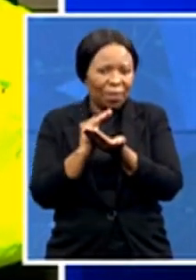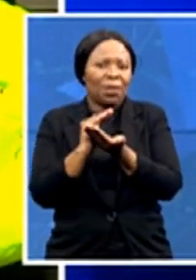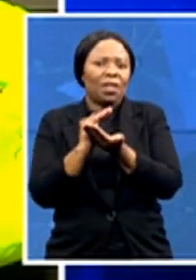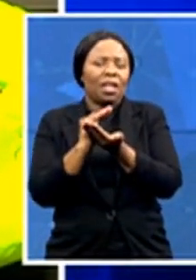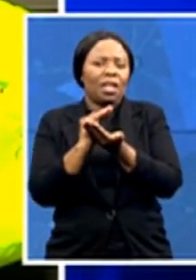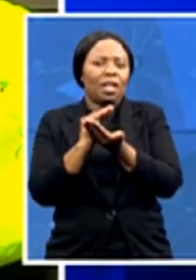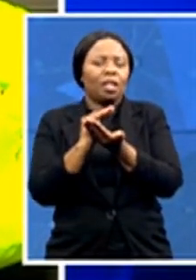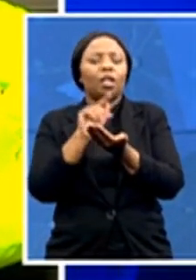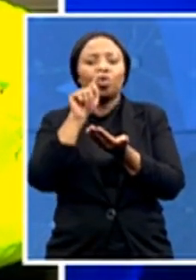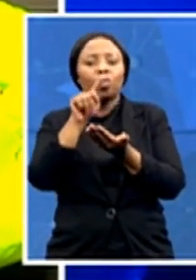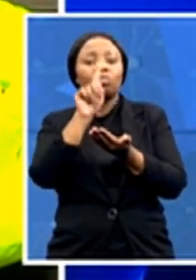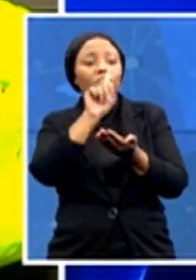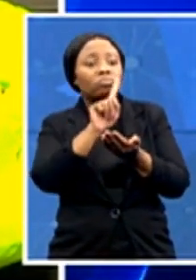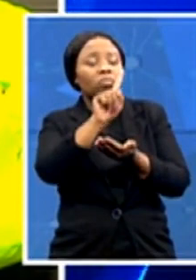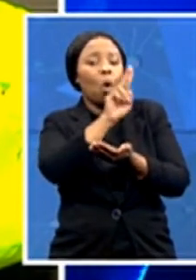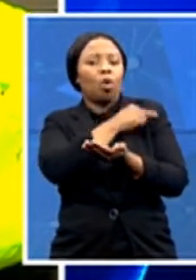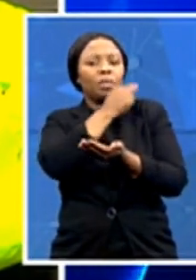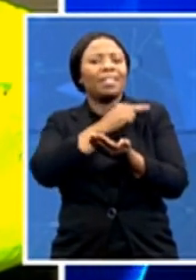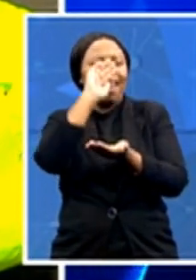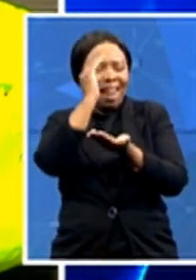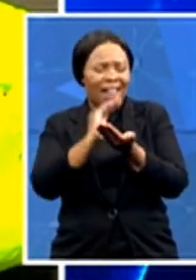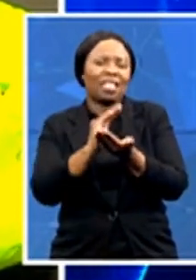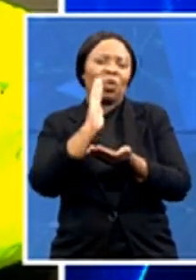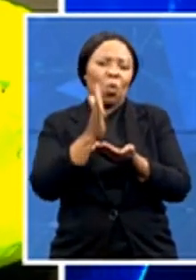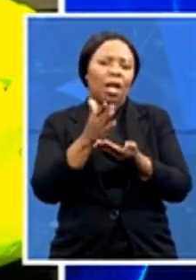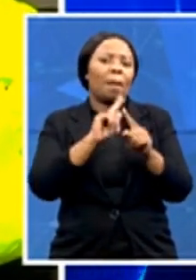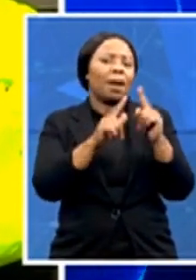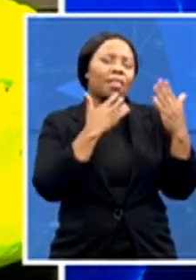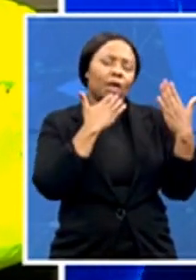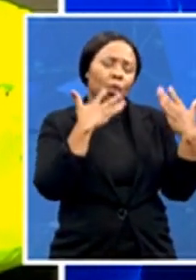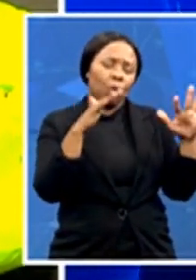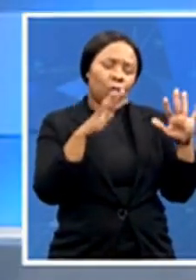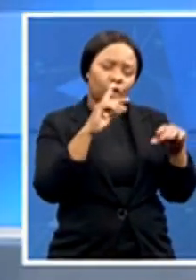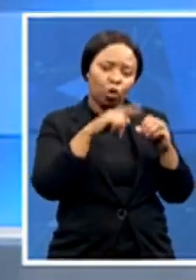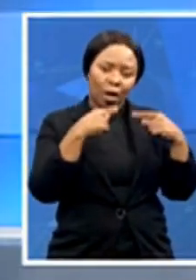But thank you very much indeed, Mbalent. We'll come back to you, get an update. There are a group.